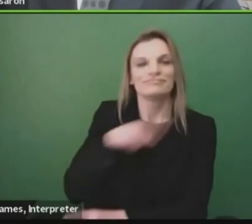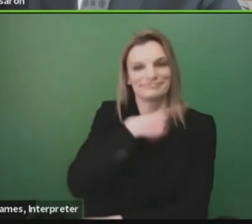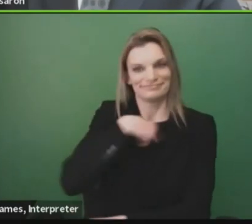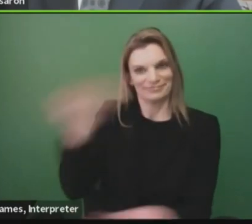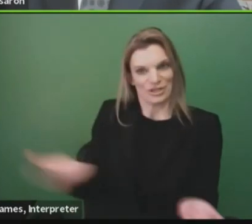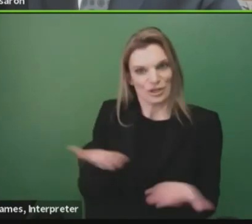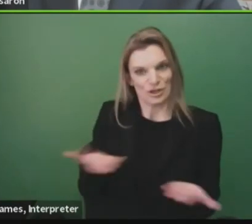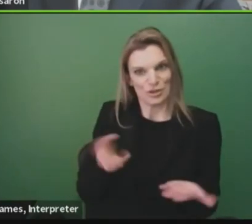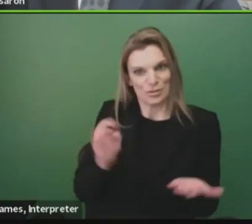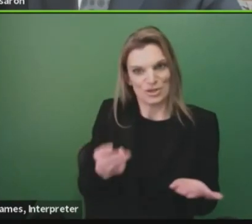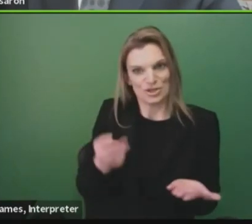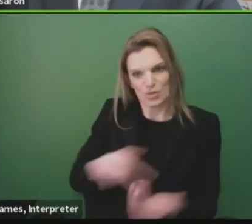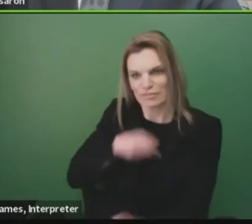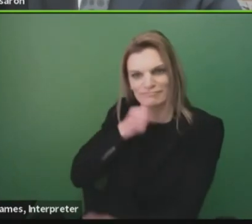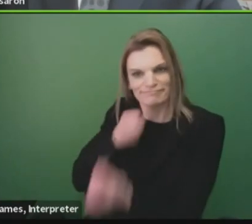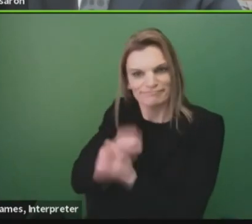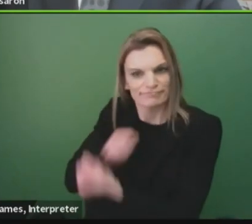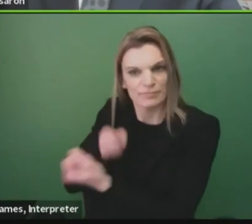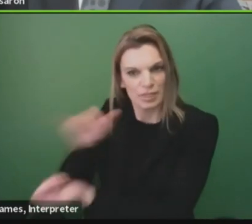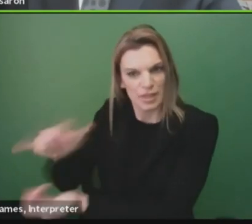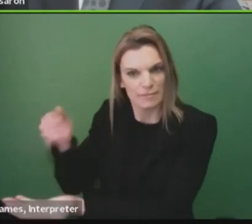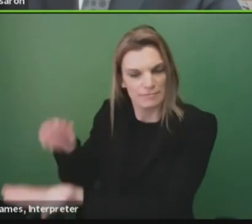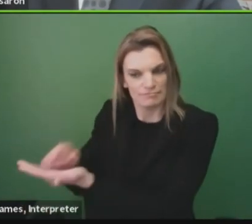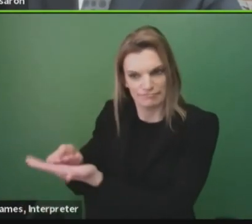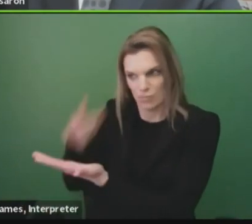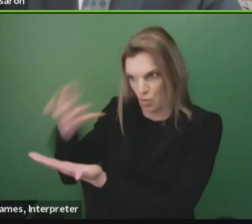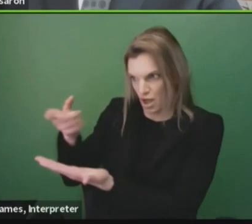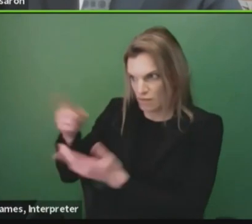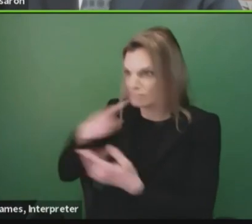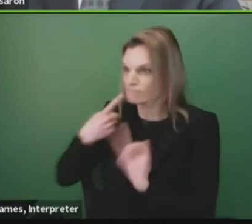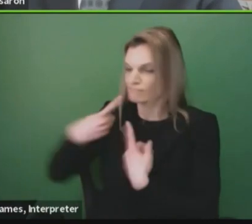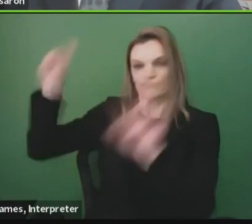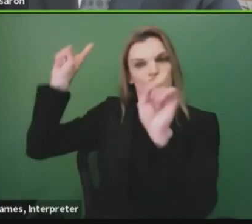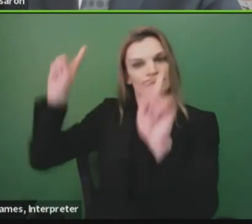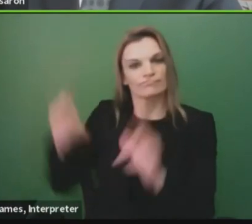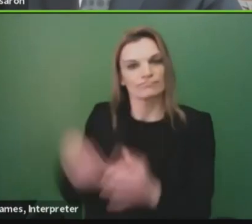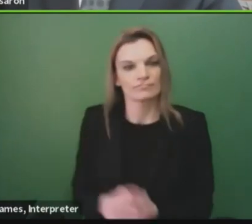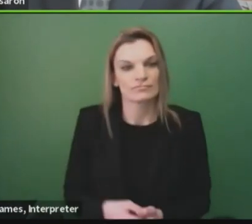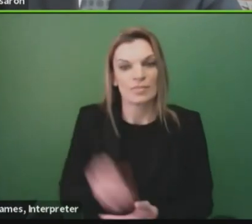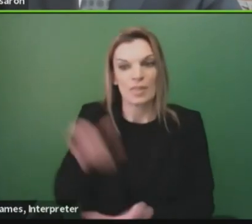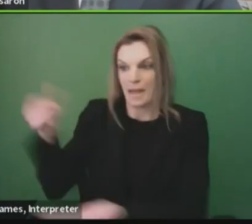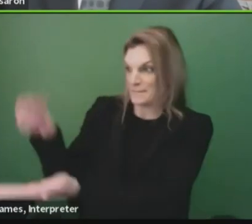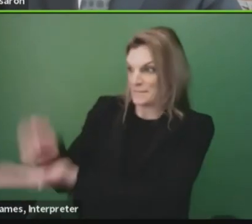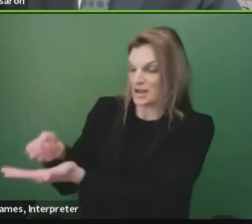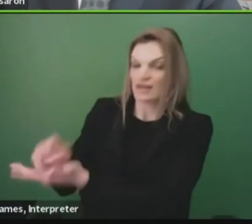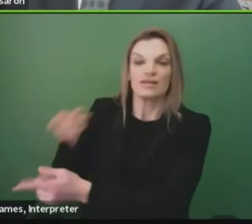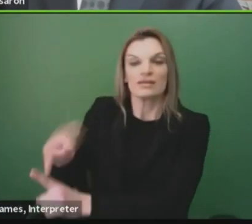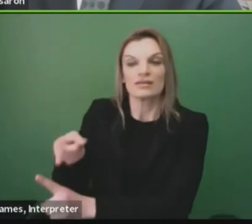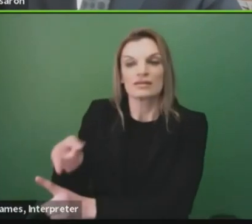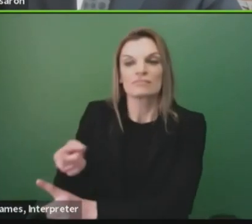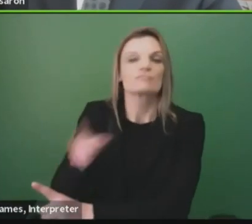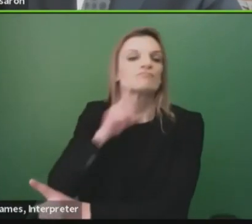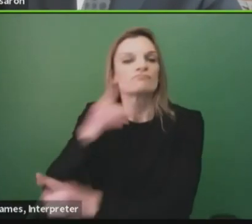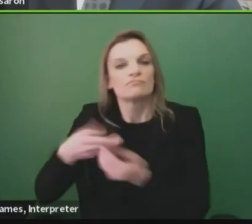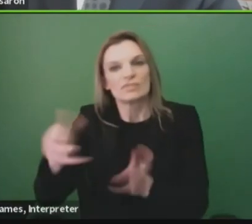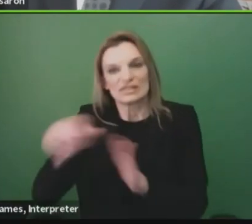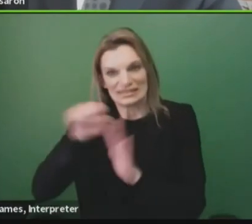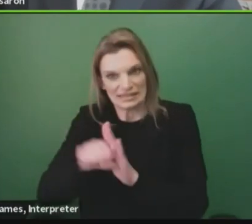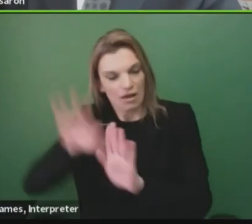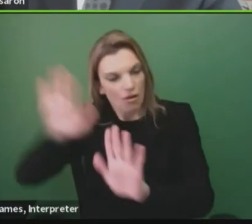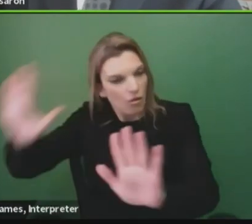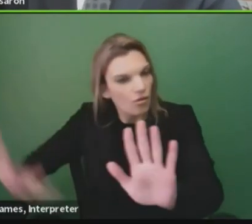And making use of that funding that the entire country has given each state and local government